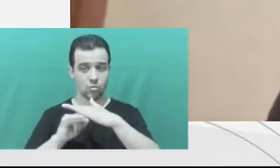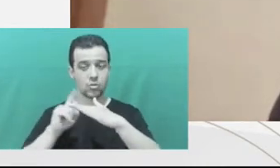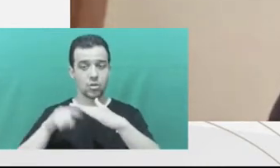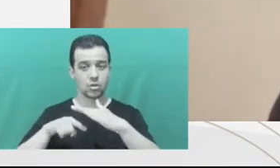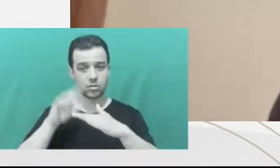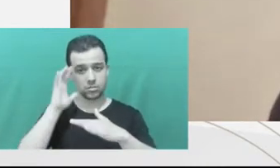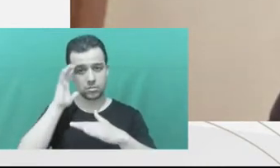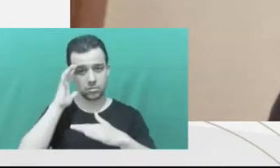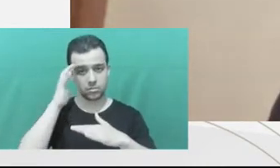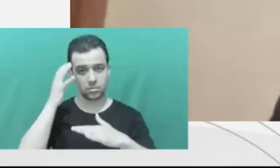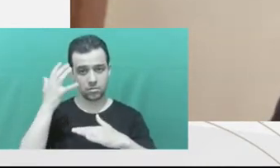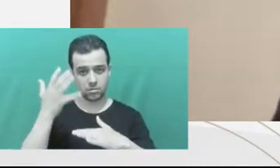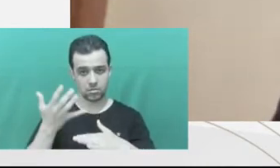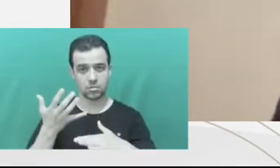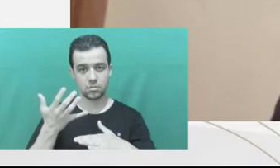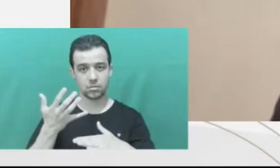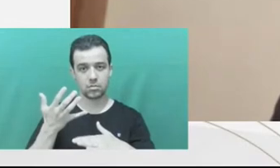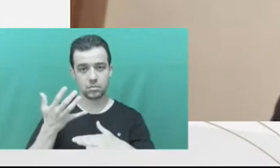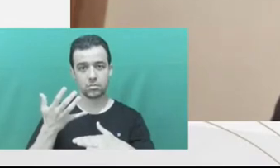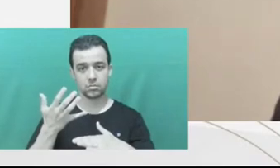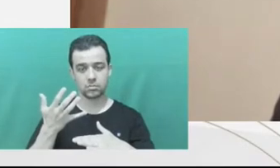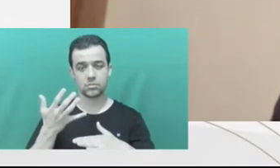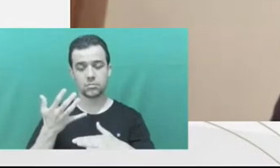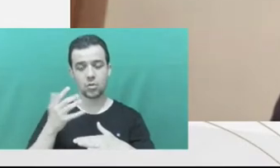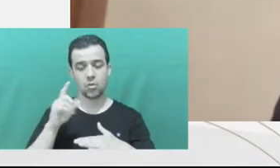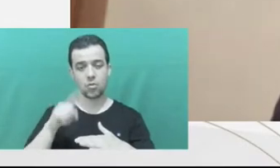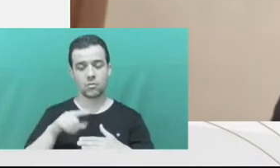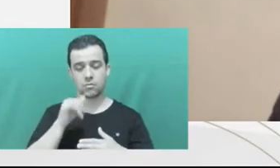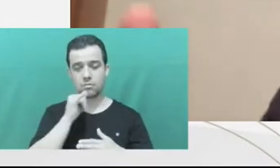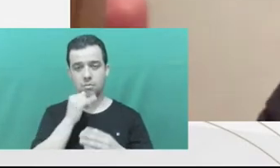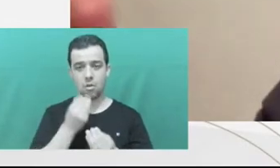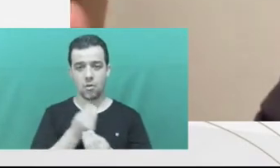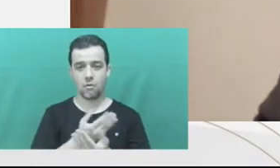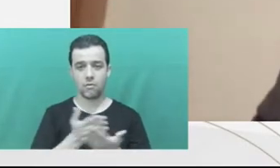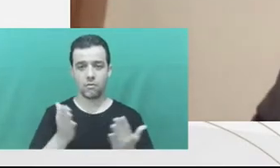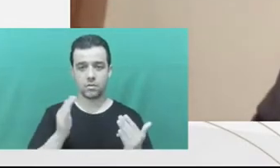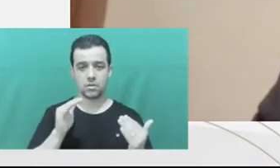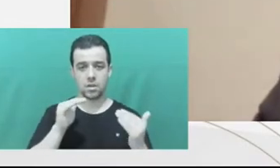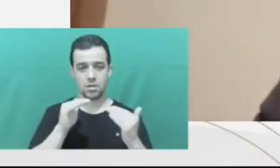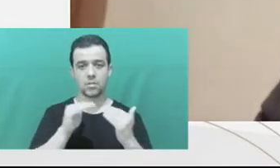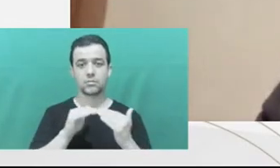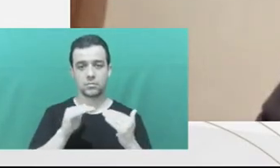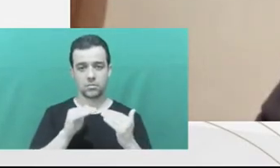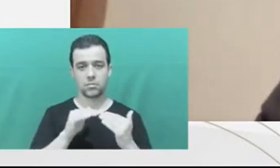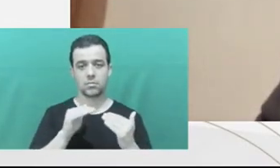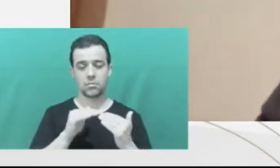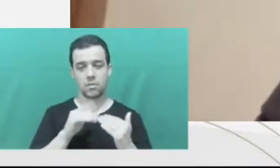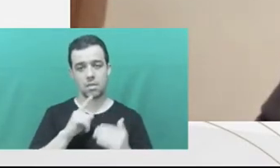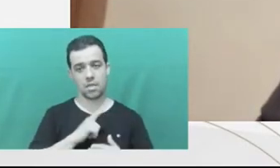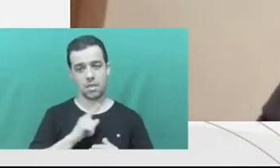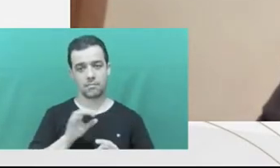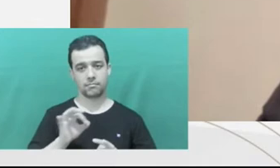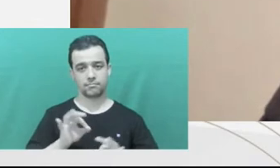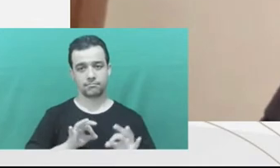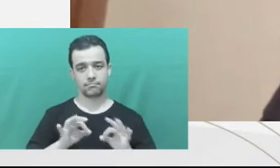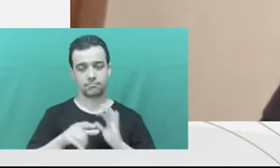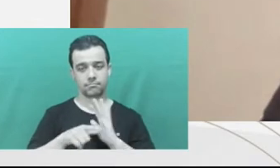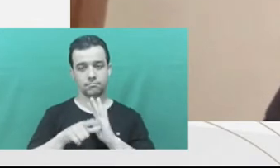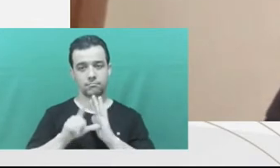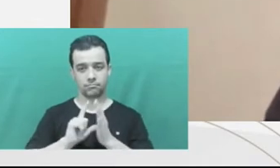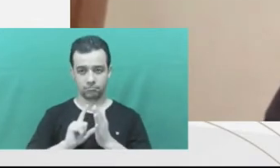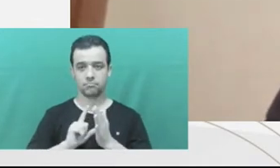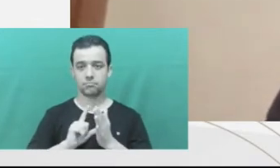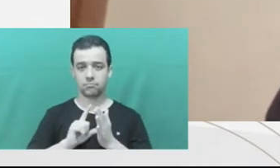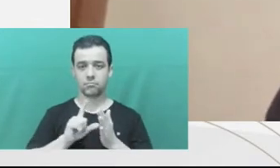it wouldn't it be actually putting the defendant in a difficult situation? Because with one hand, they are